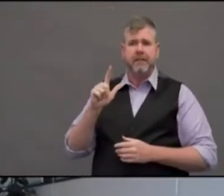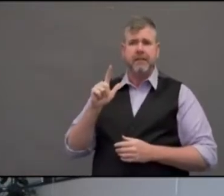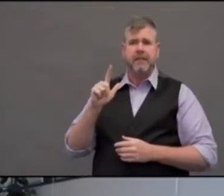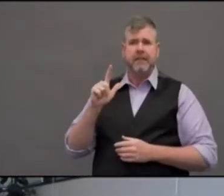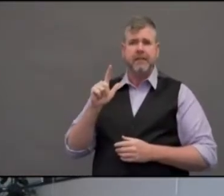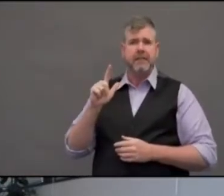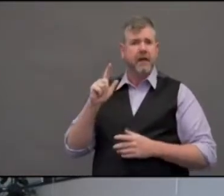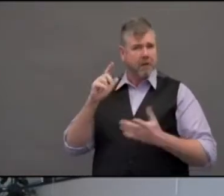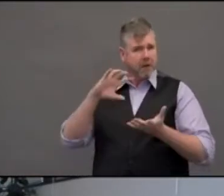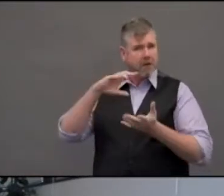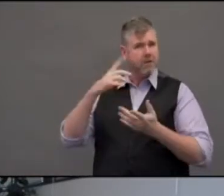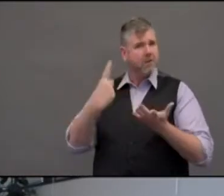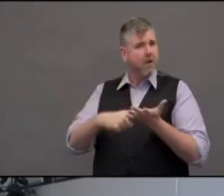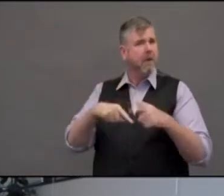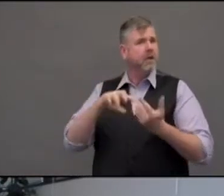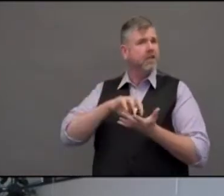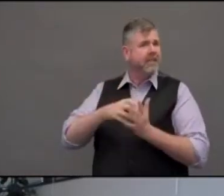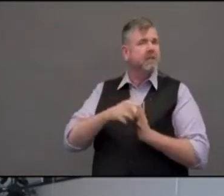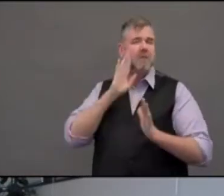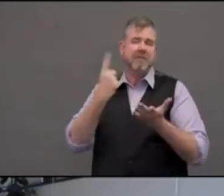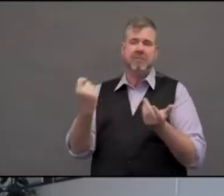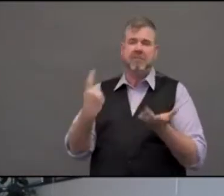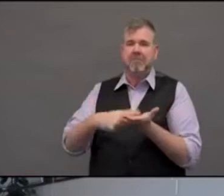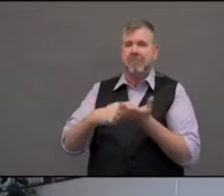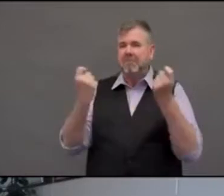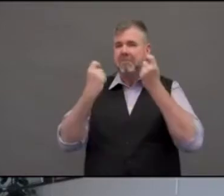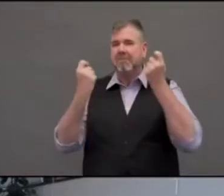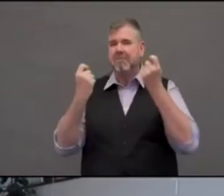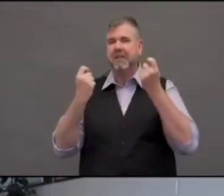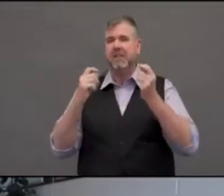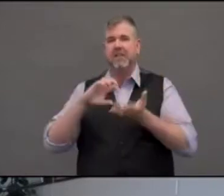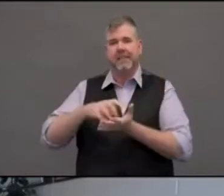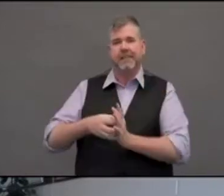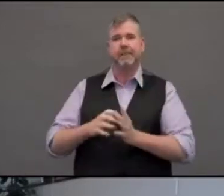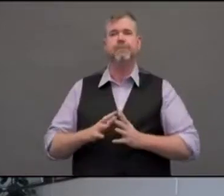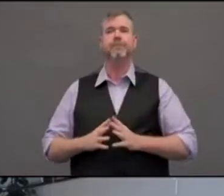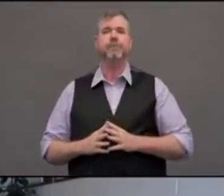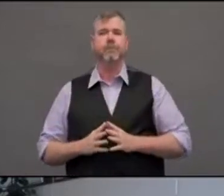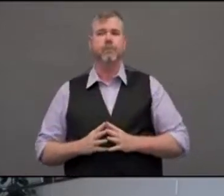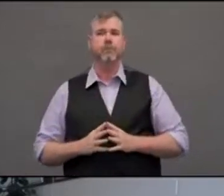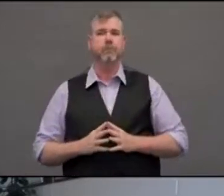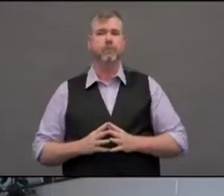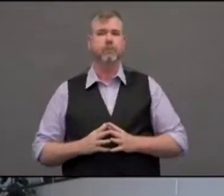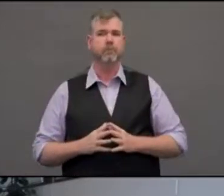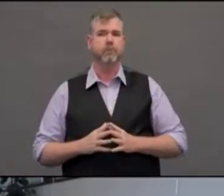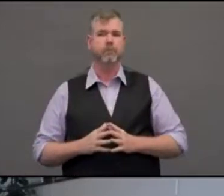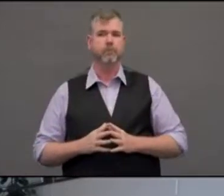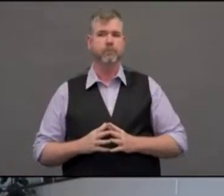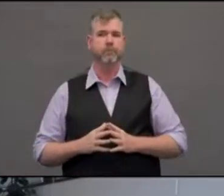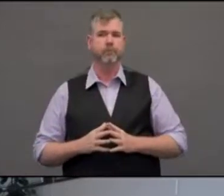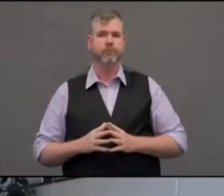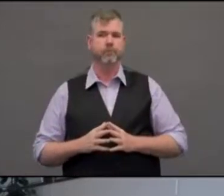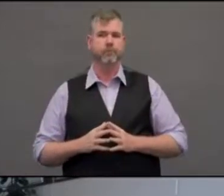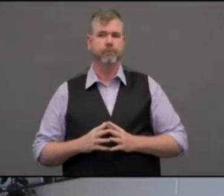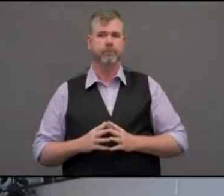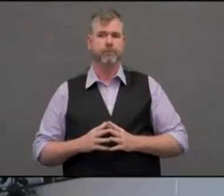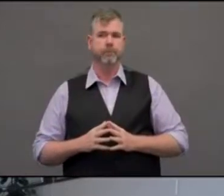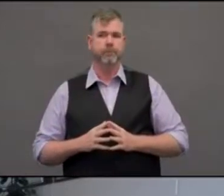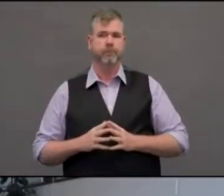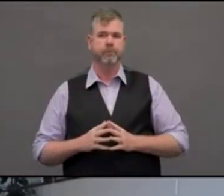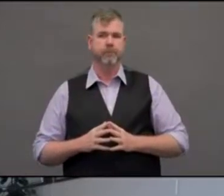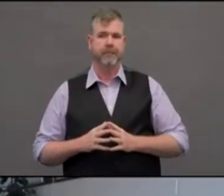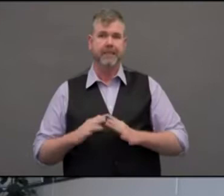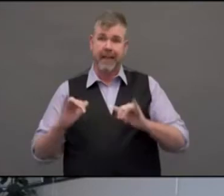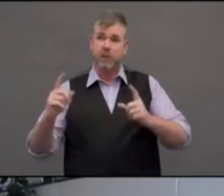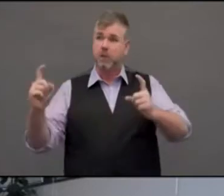donation that has been personally meaningful to you otherwise that really stands out in these last few months that's put a smile on your face?